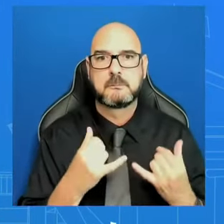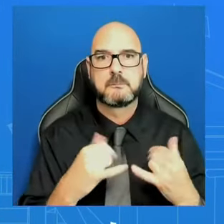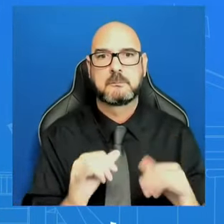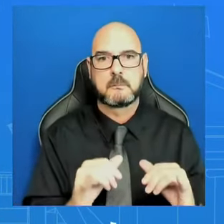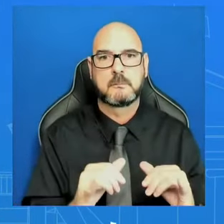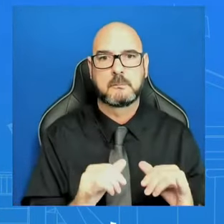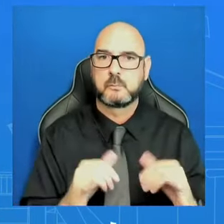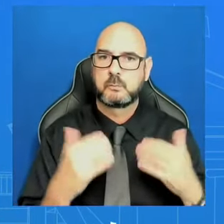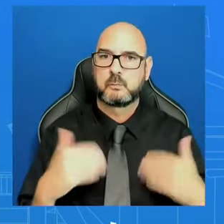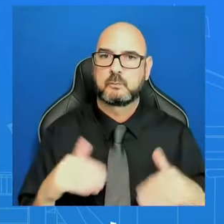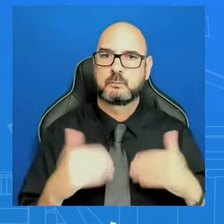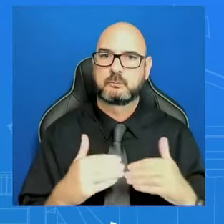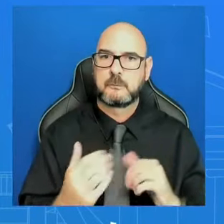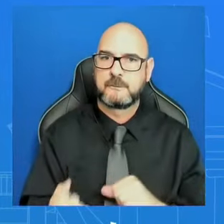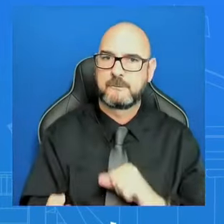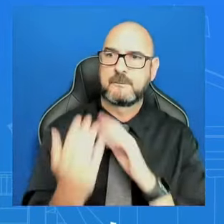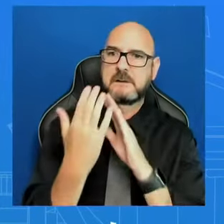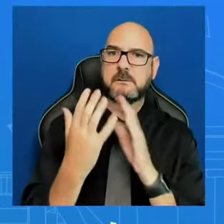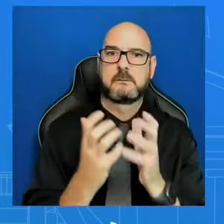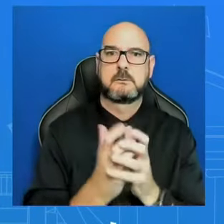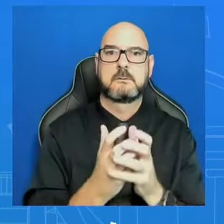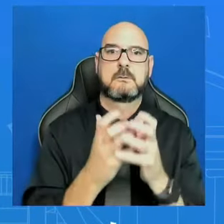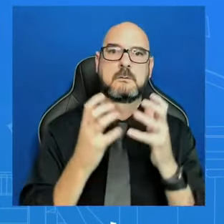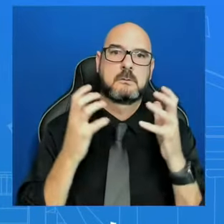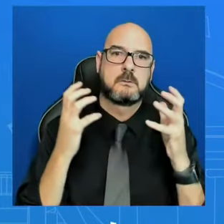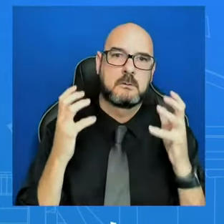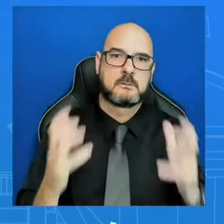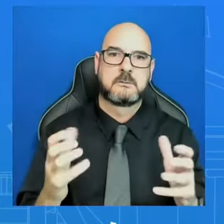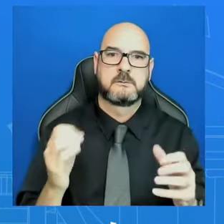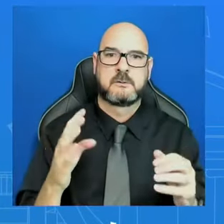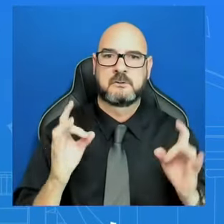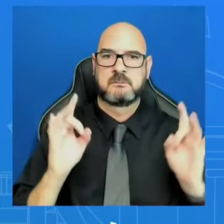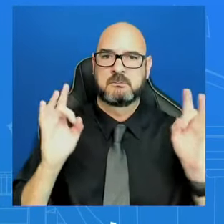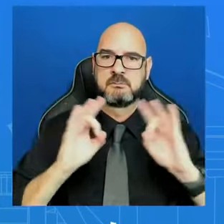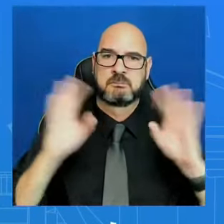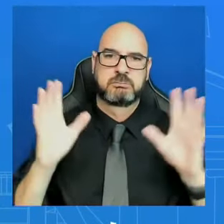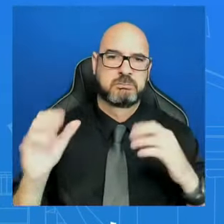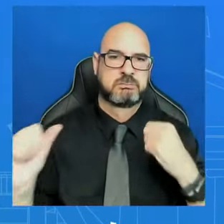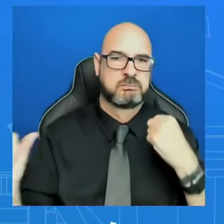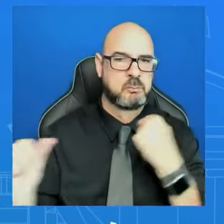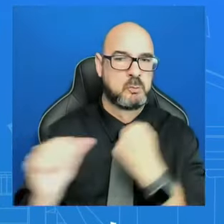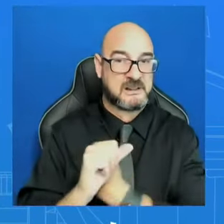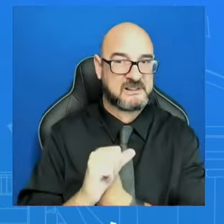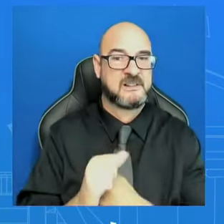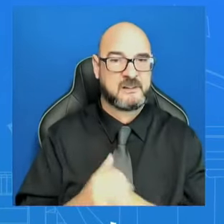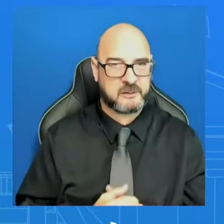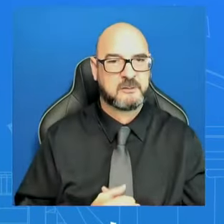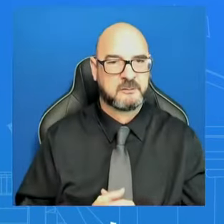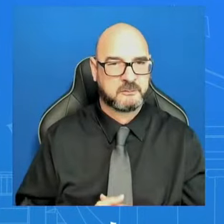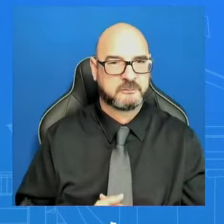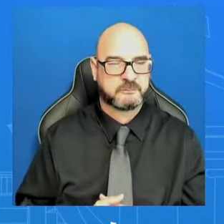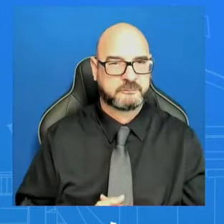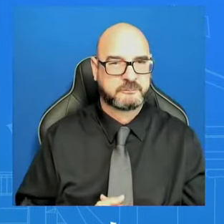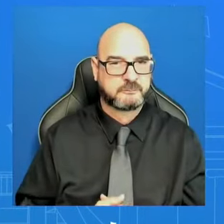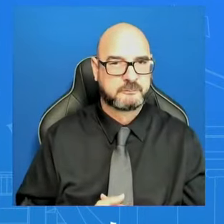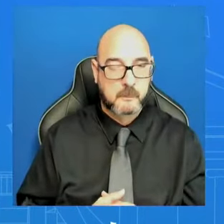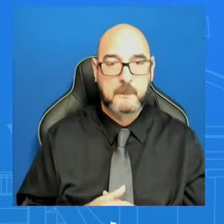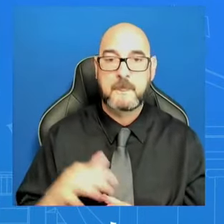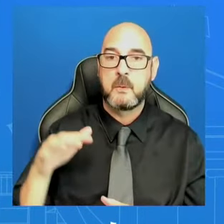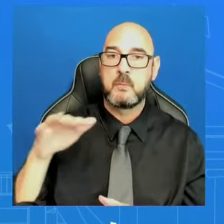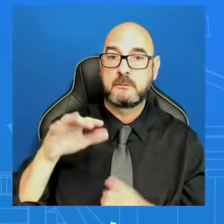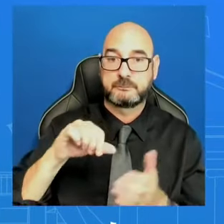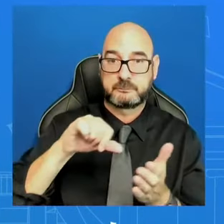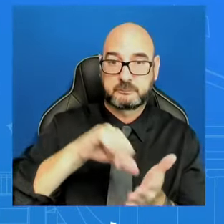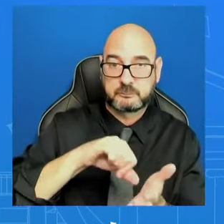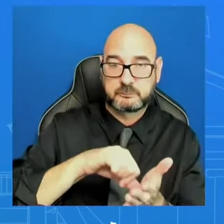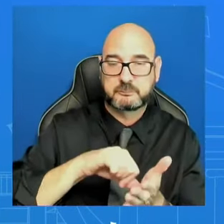I mean, we're all focused on Hamas, and I understand that. But they still face active threats throughout the region, including from Iran. And the United States still